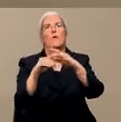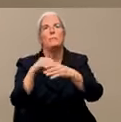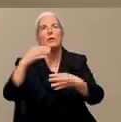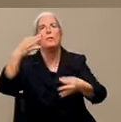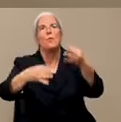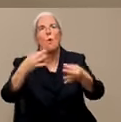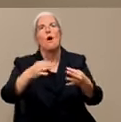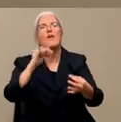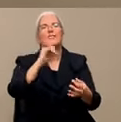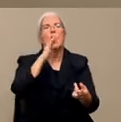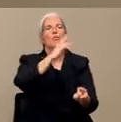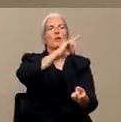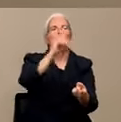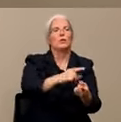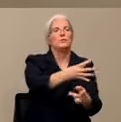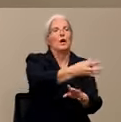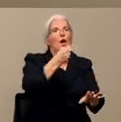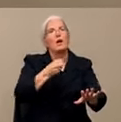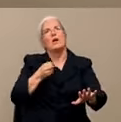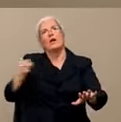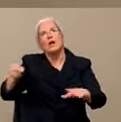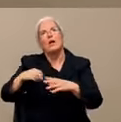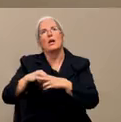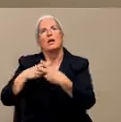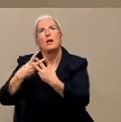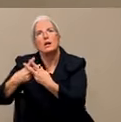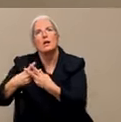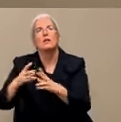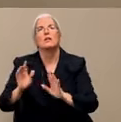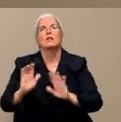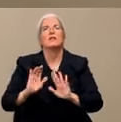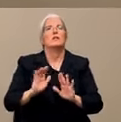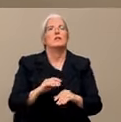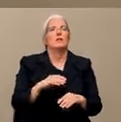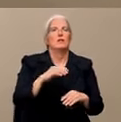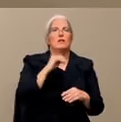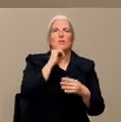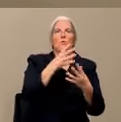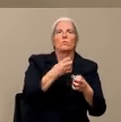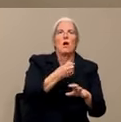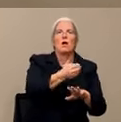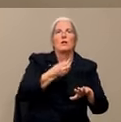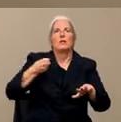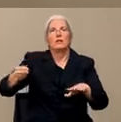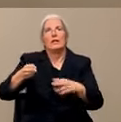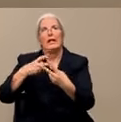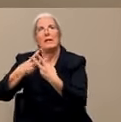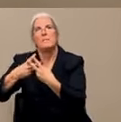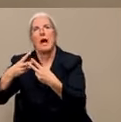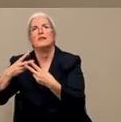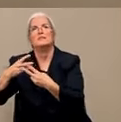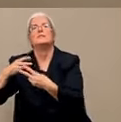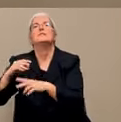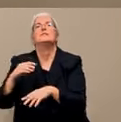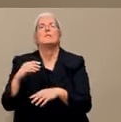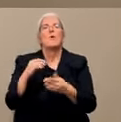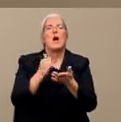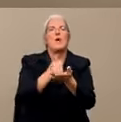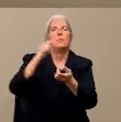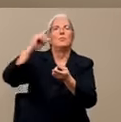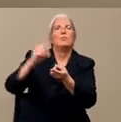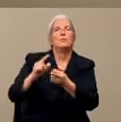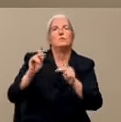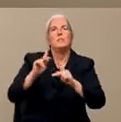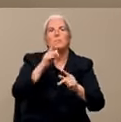down on the number of inmates that are coming into the jail, which helps us with our capacity. It also prevents potential